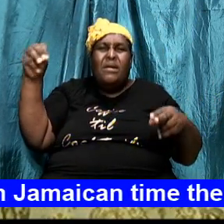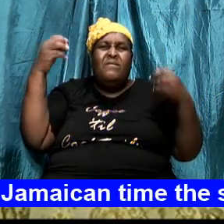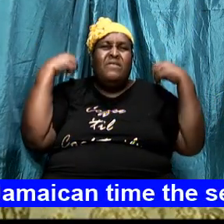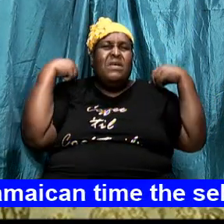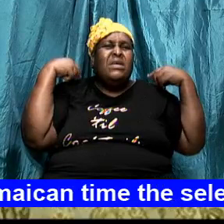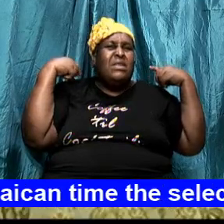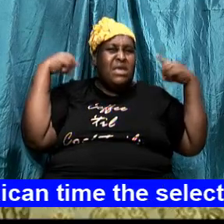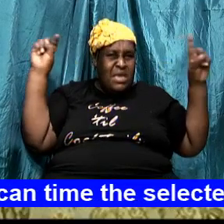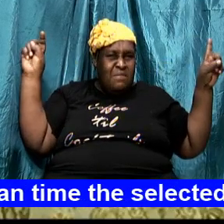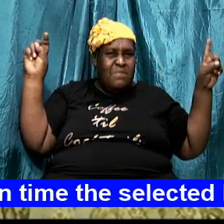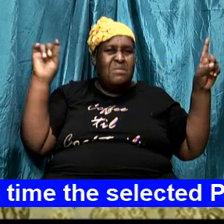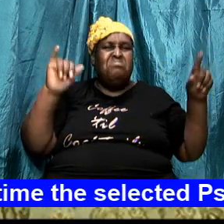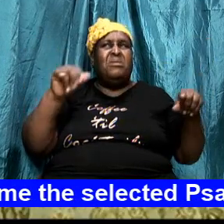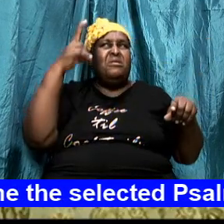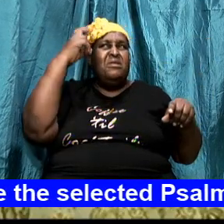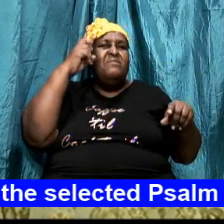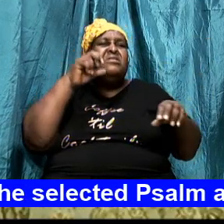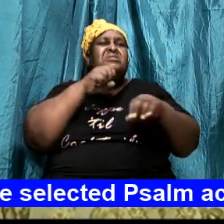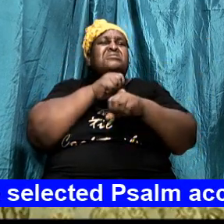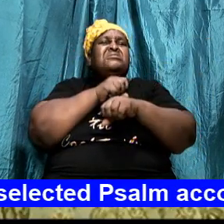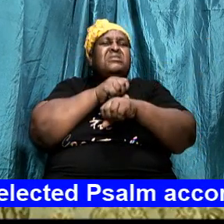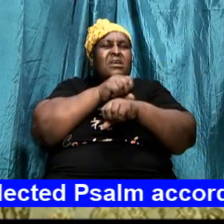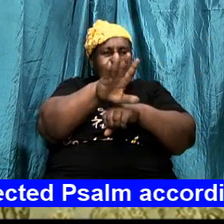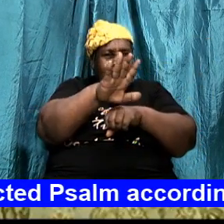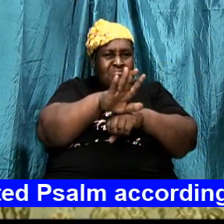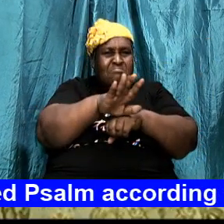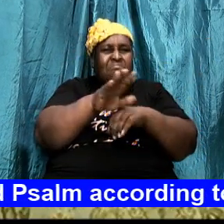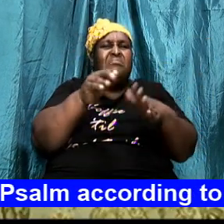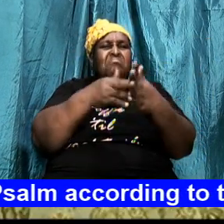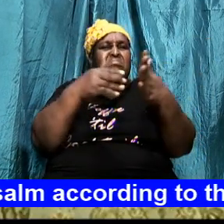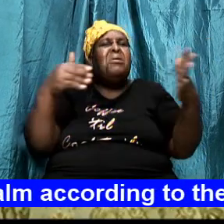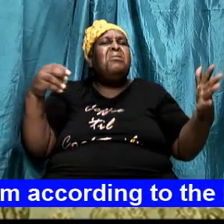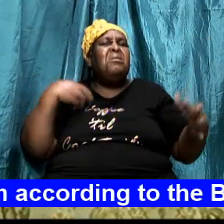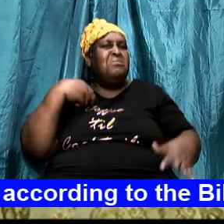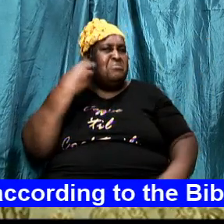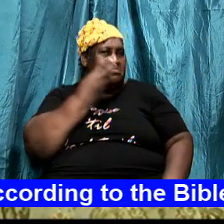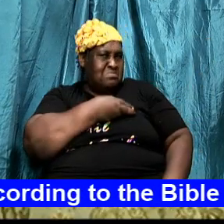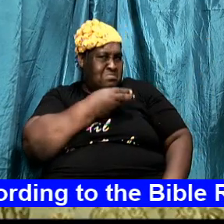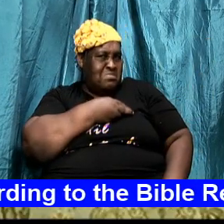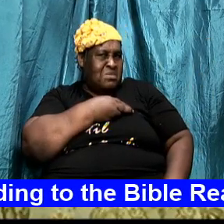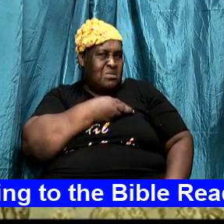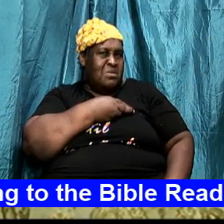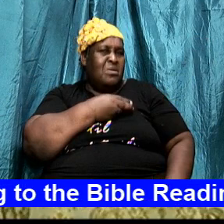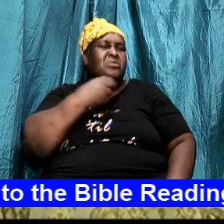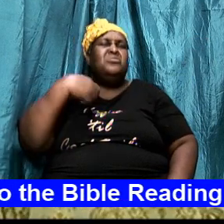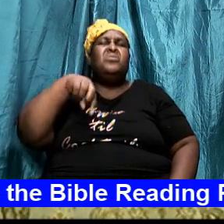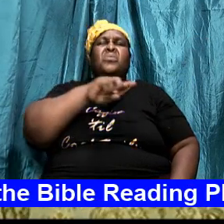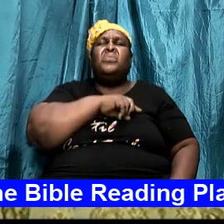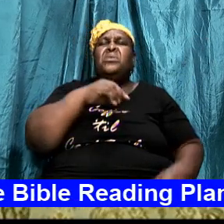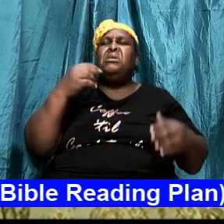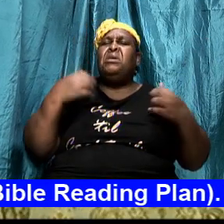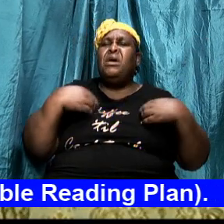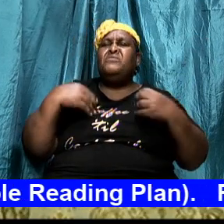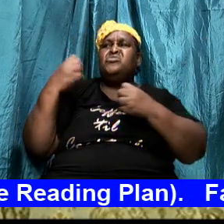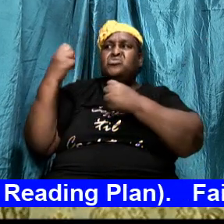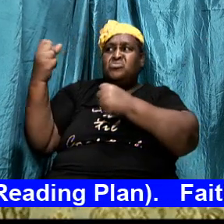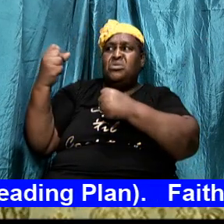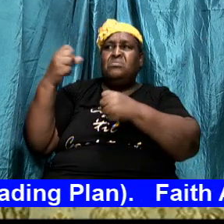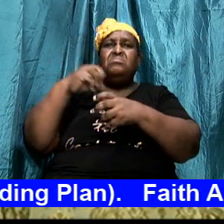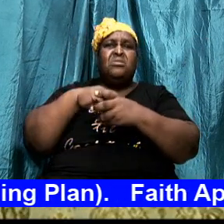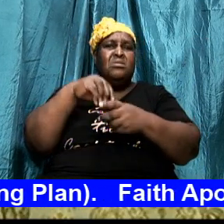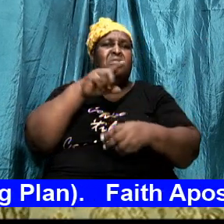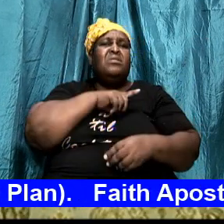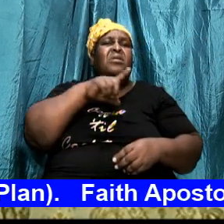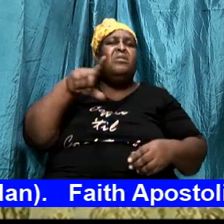We have got to be strengthened in the Lord. The next important point that we